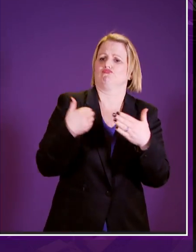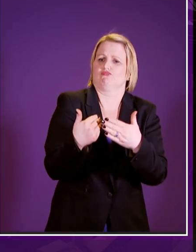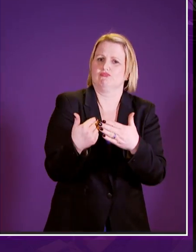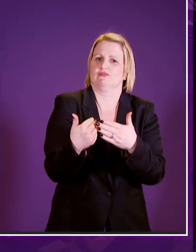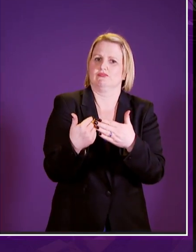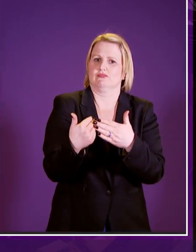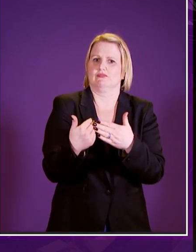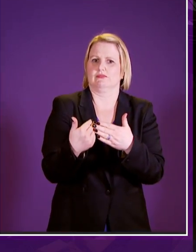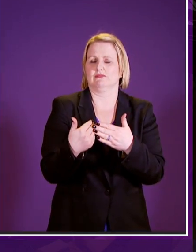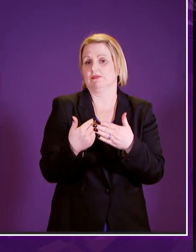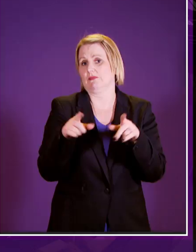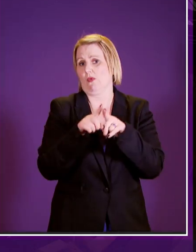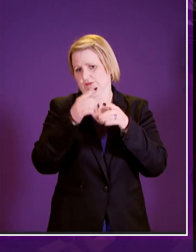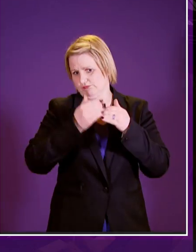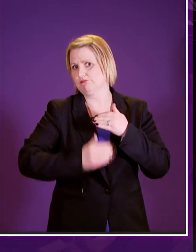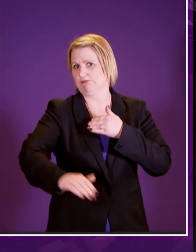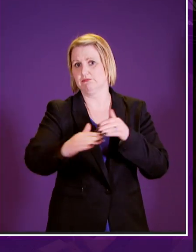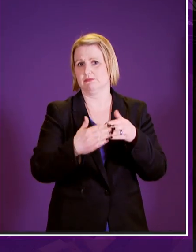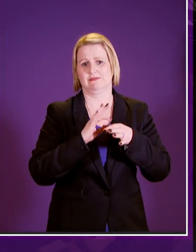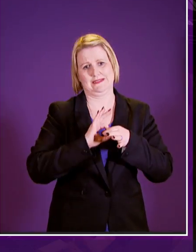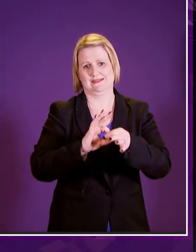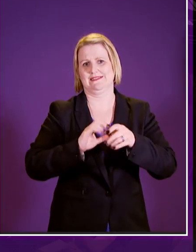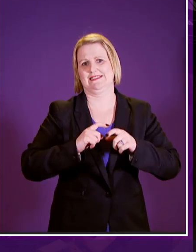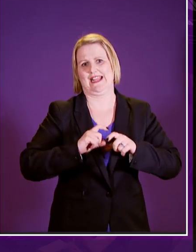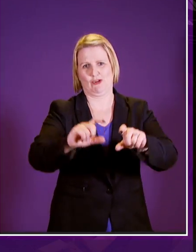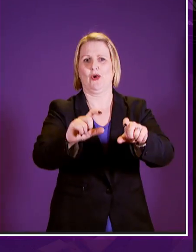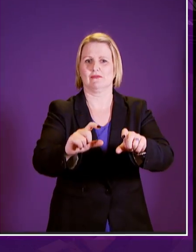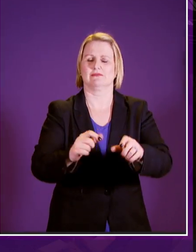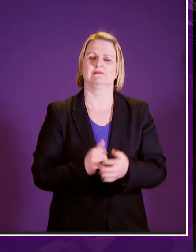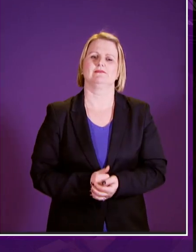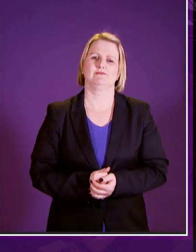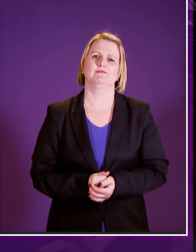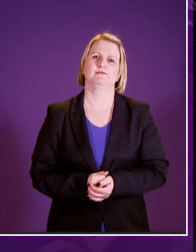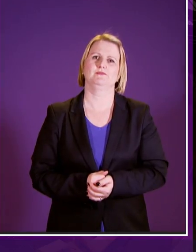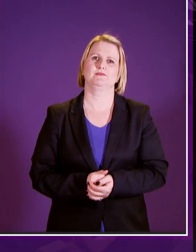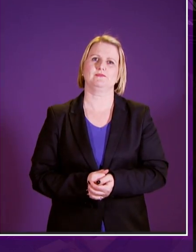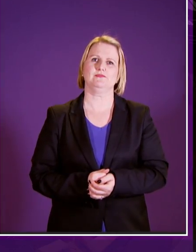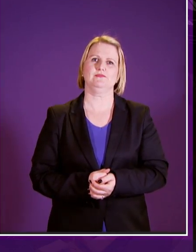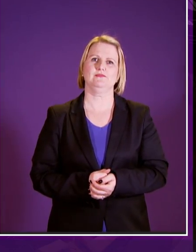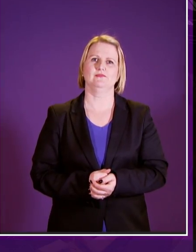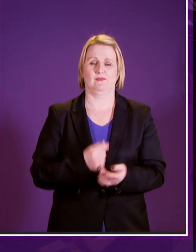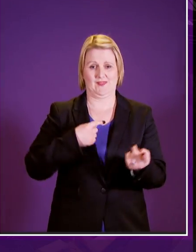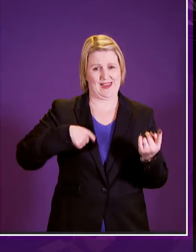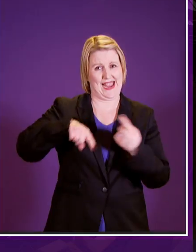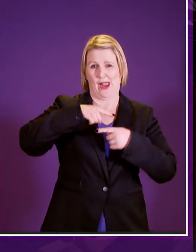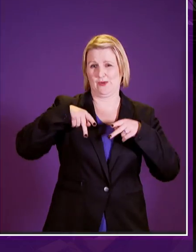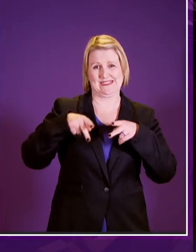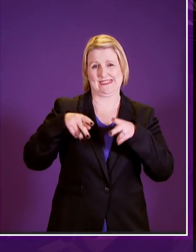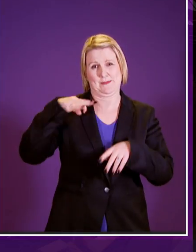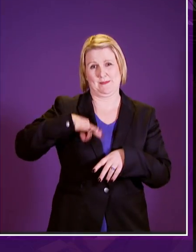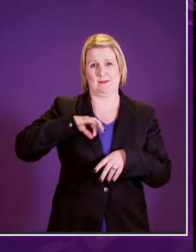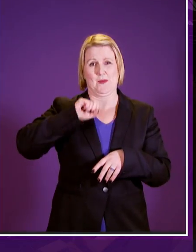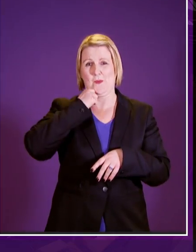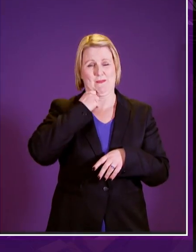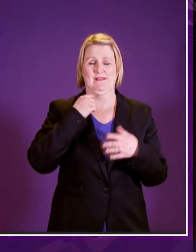and for the work we will continue to do with them throughout the lifetime of this parliament our system will be rights-based